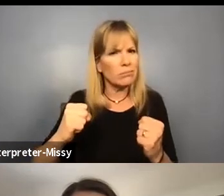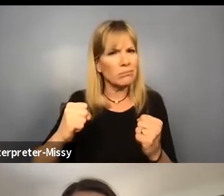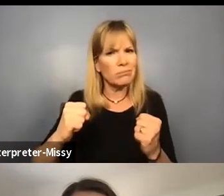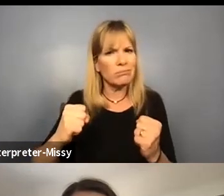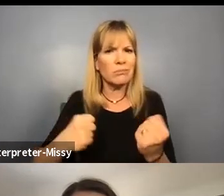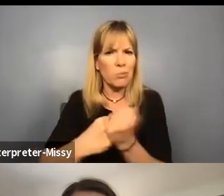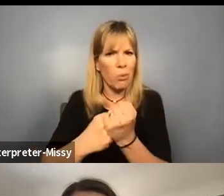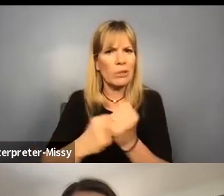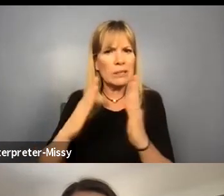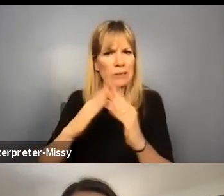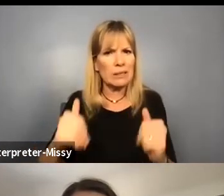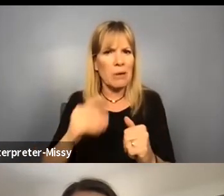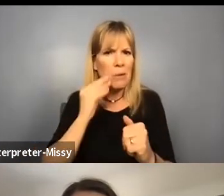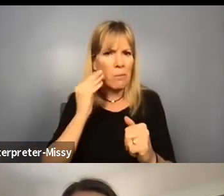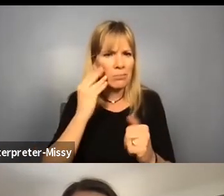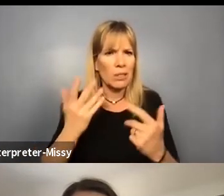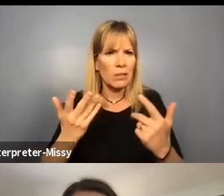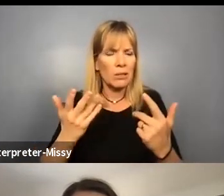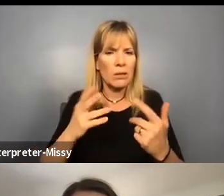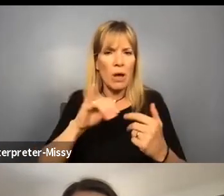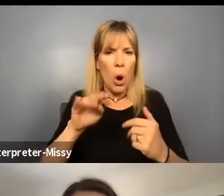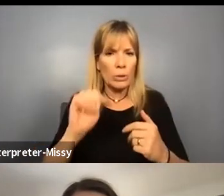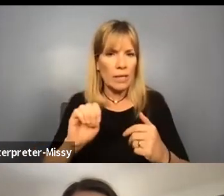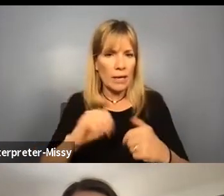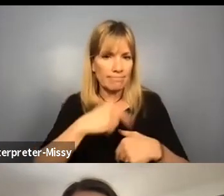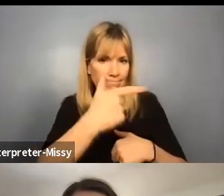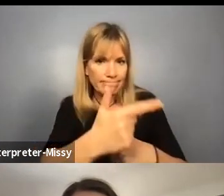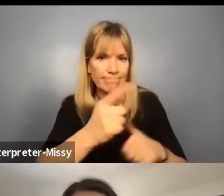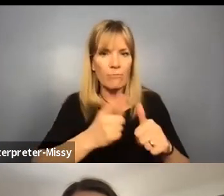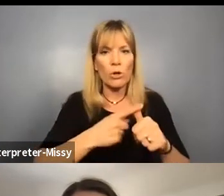support system at home. Jose, I'll start with you.